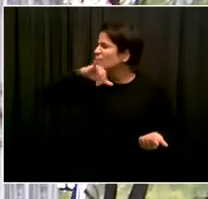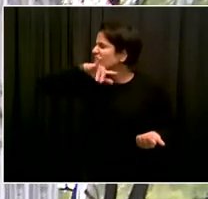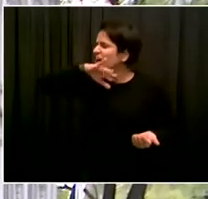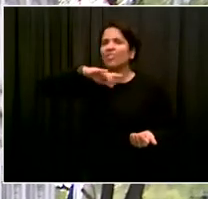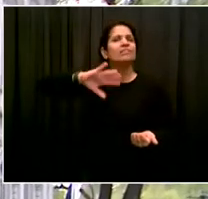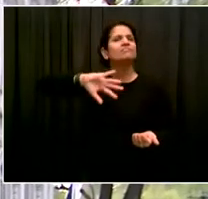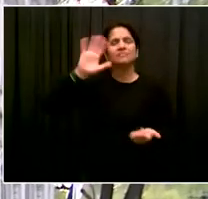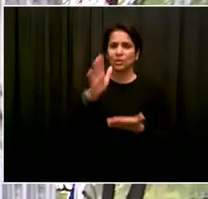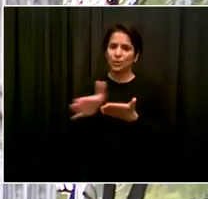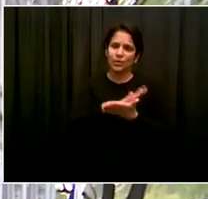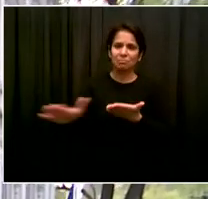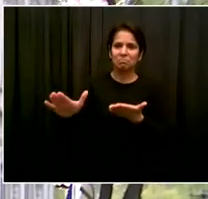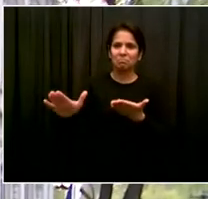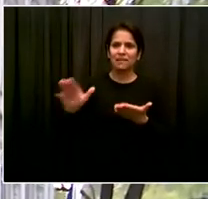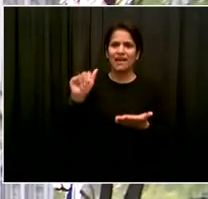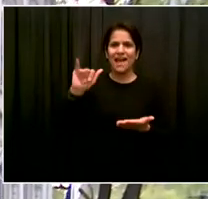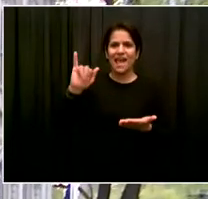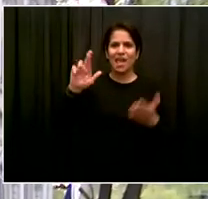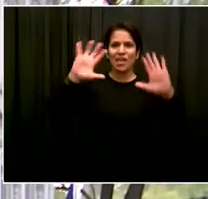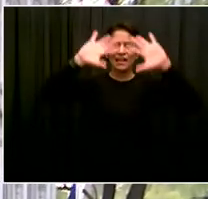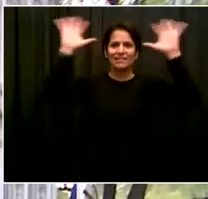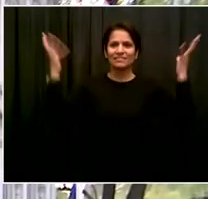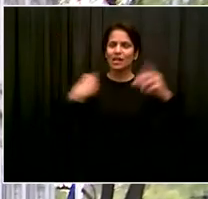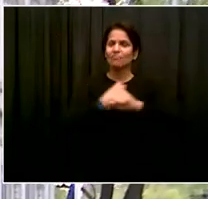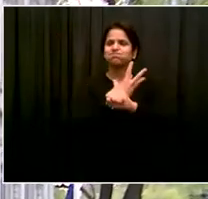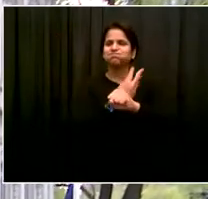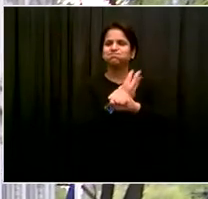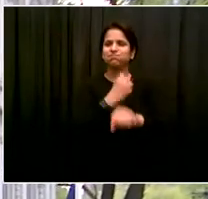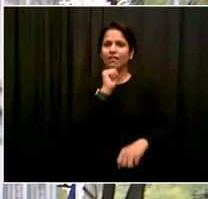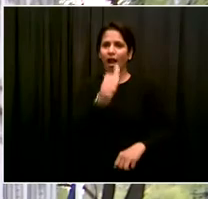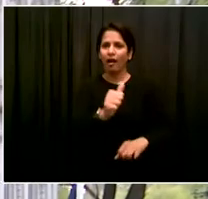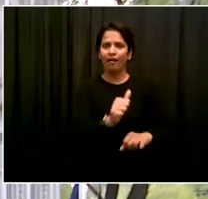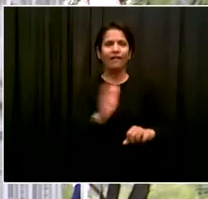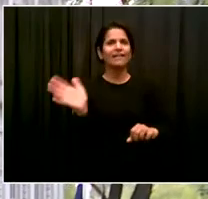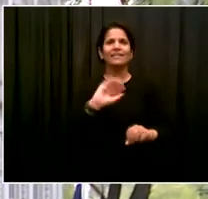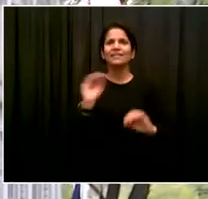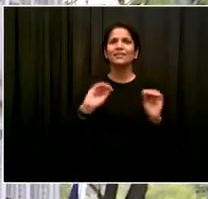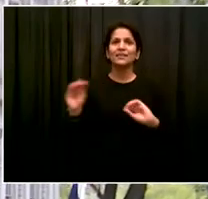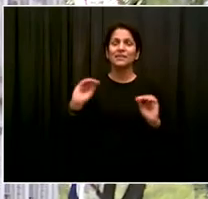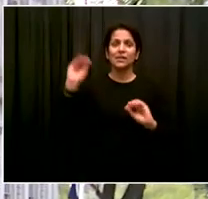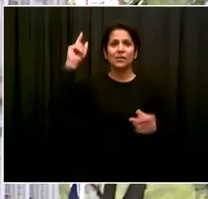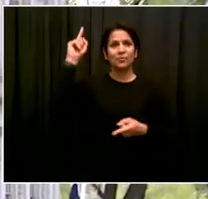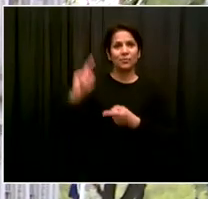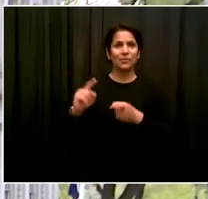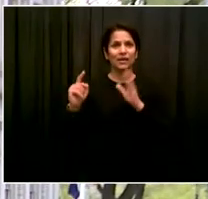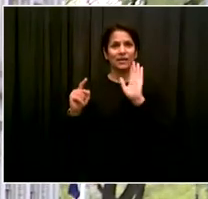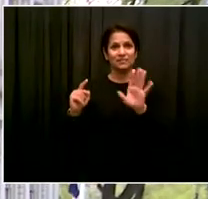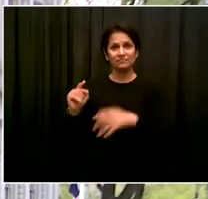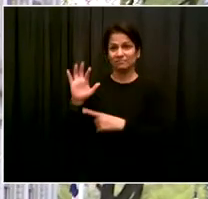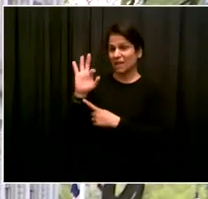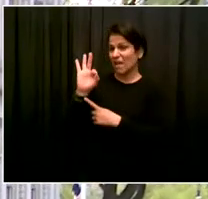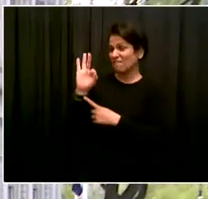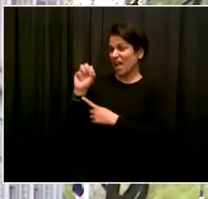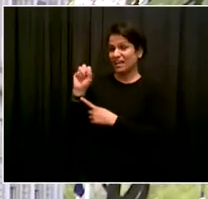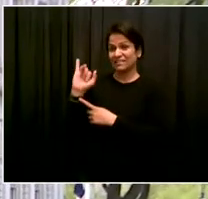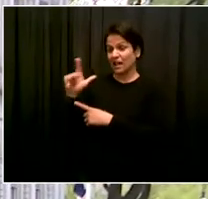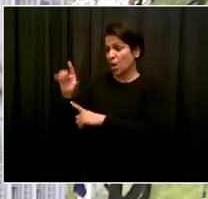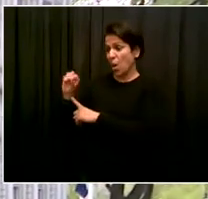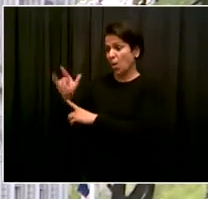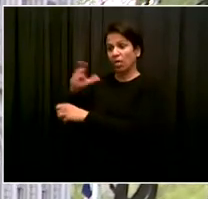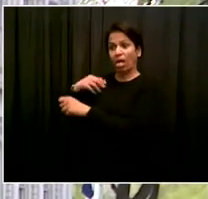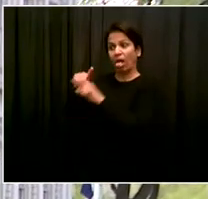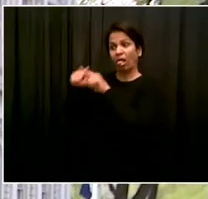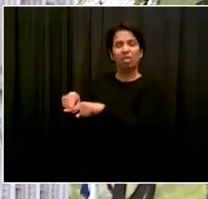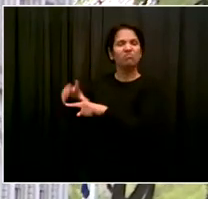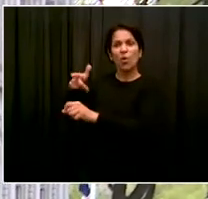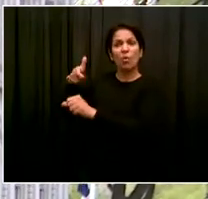vision to electrify the city fleet and move beyond fossil fuels. I want to thank the Chancellor and the entire staff at DOE and Nice Bus for